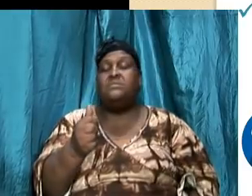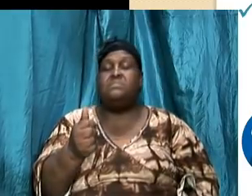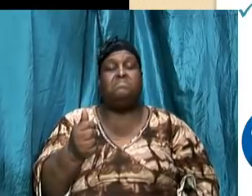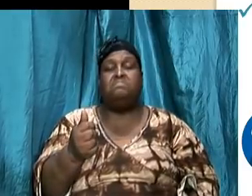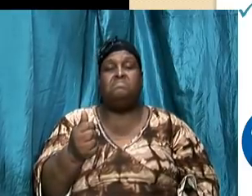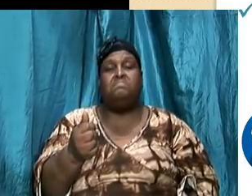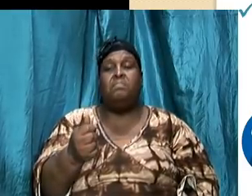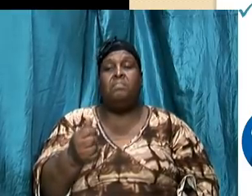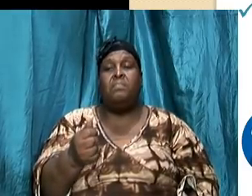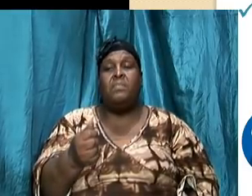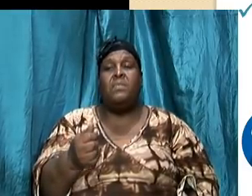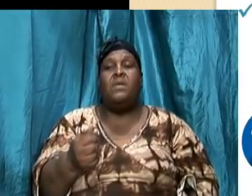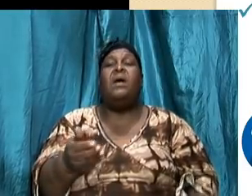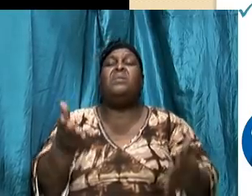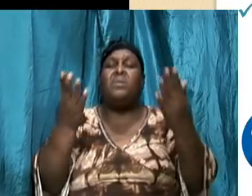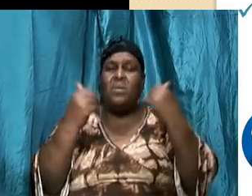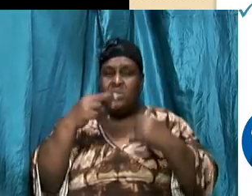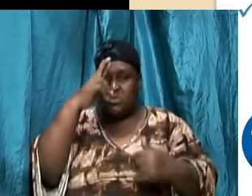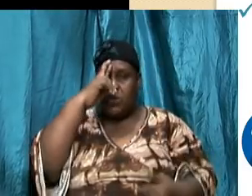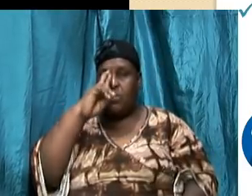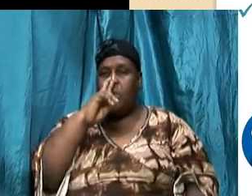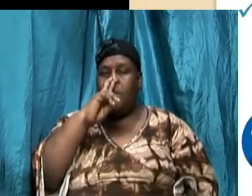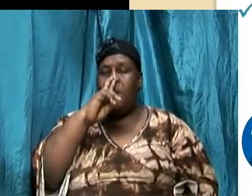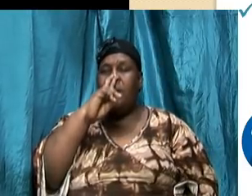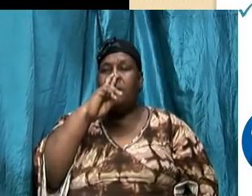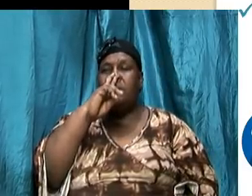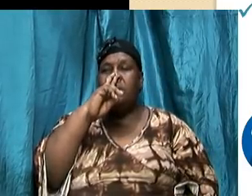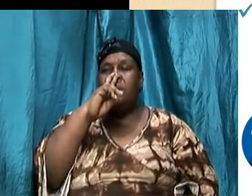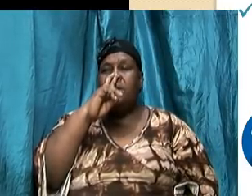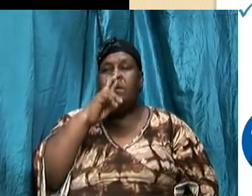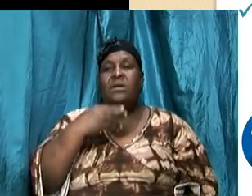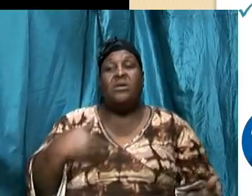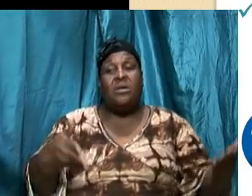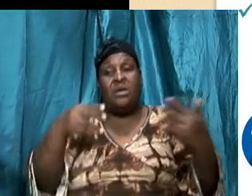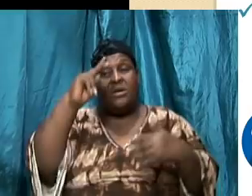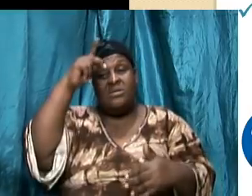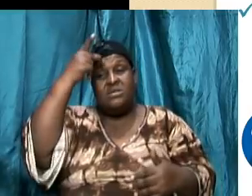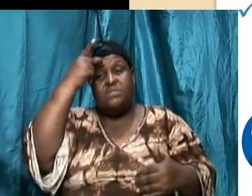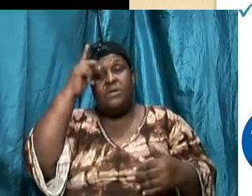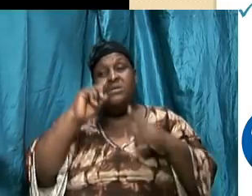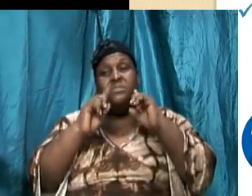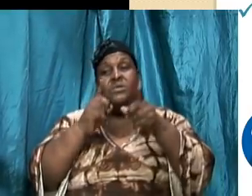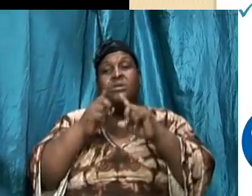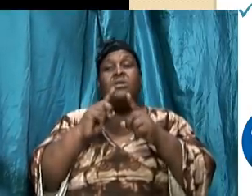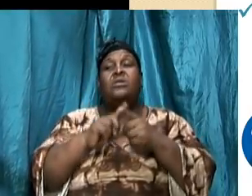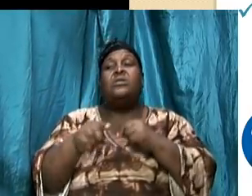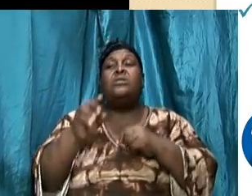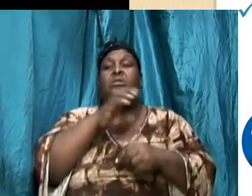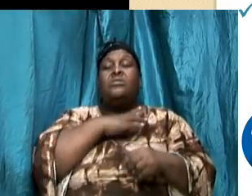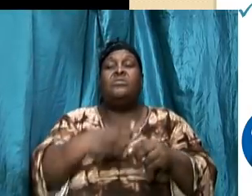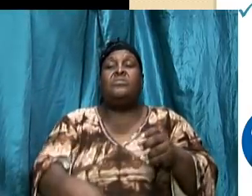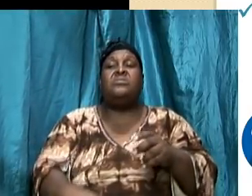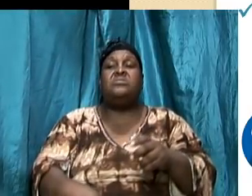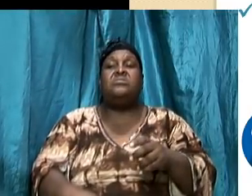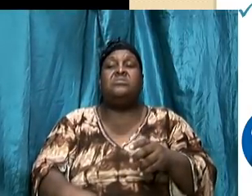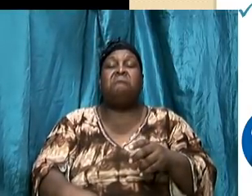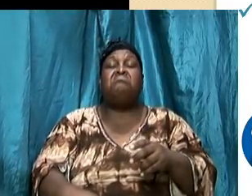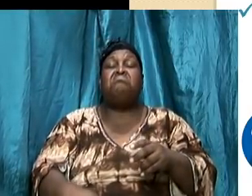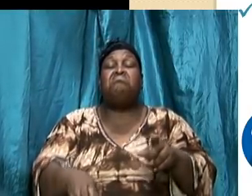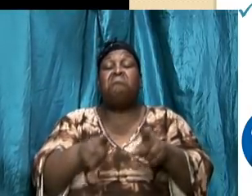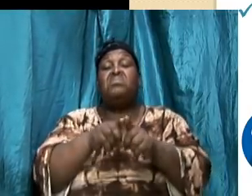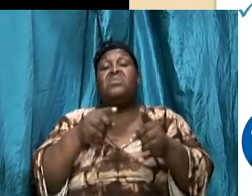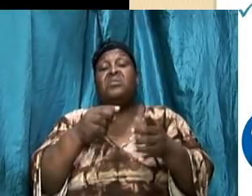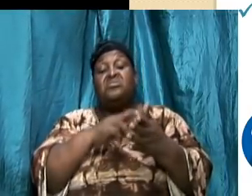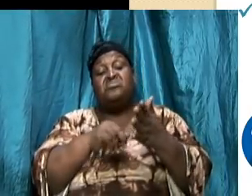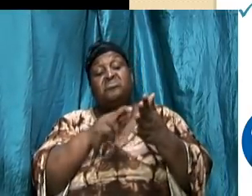and he comes down to the Romans because here he's talking to saints and as we read through Romans we find